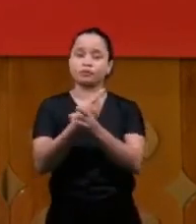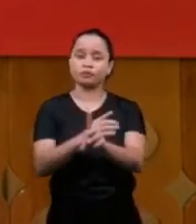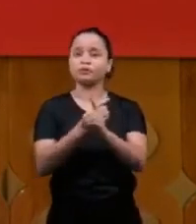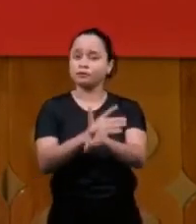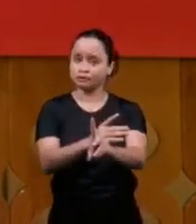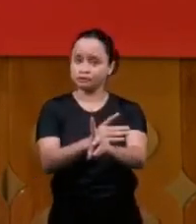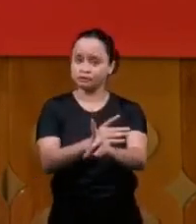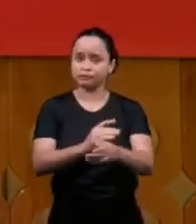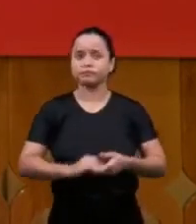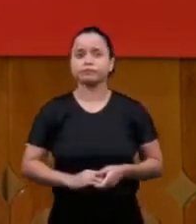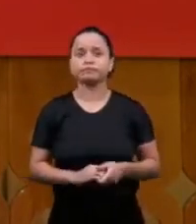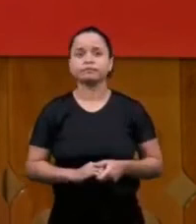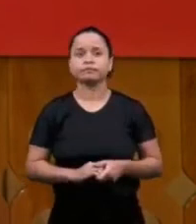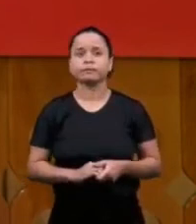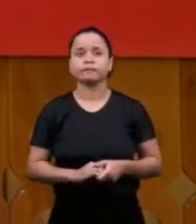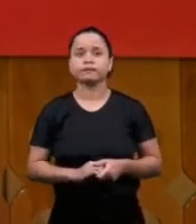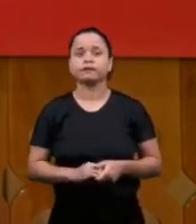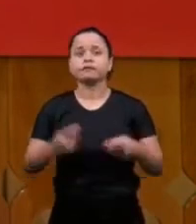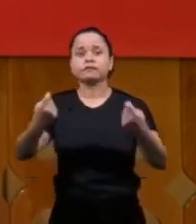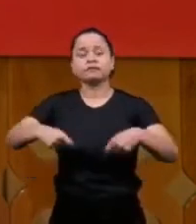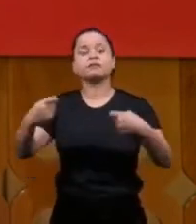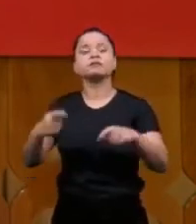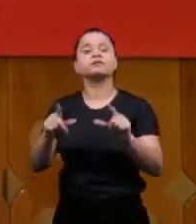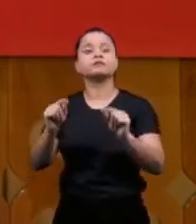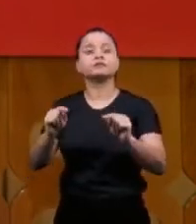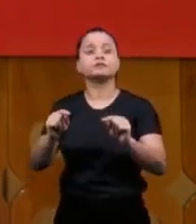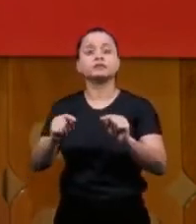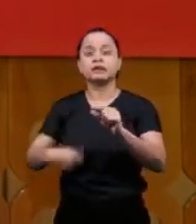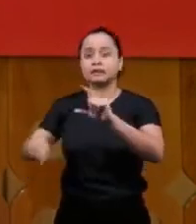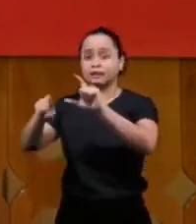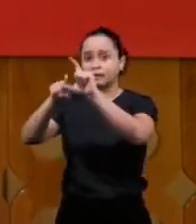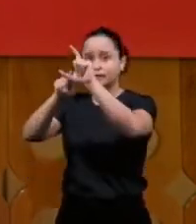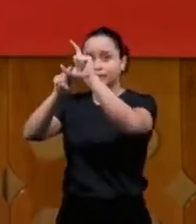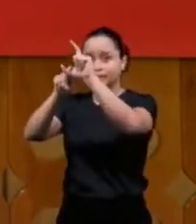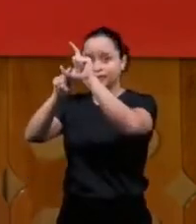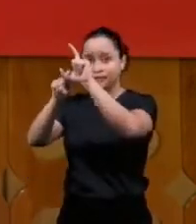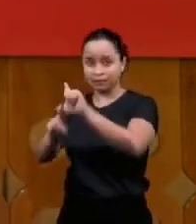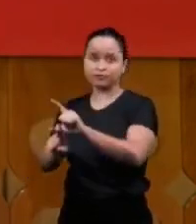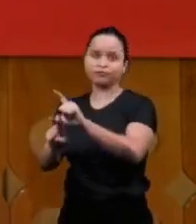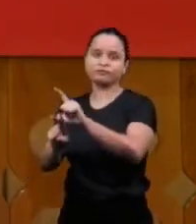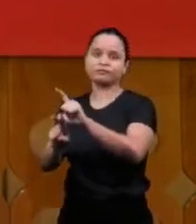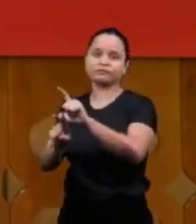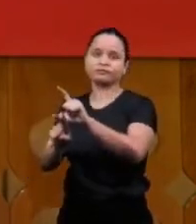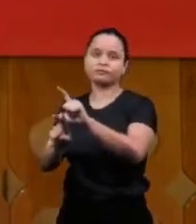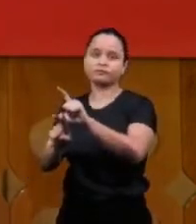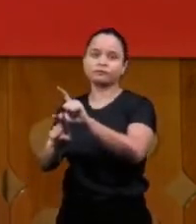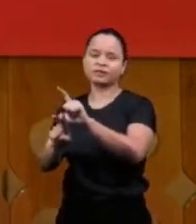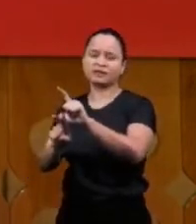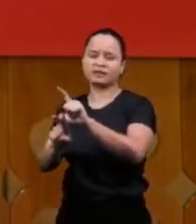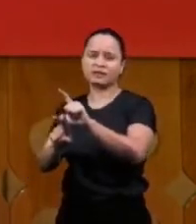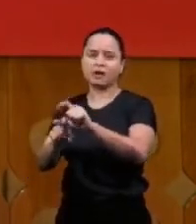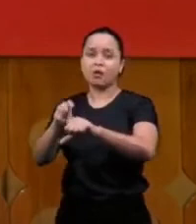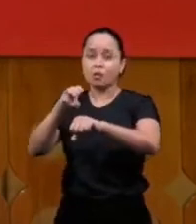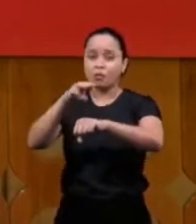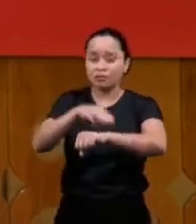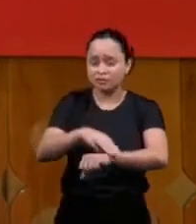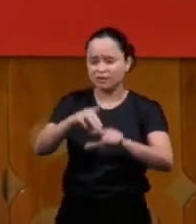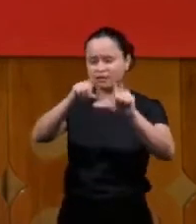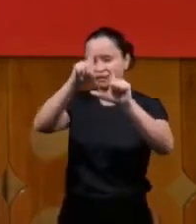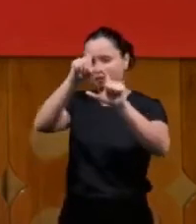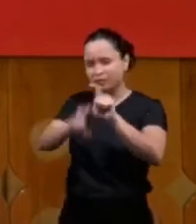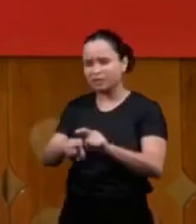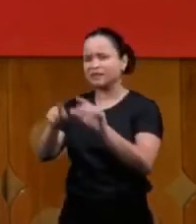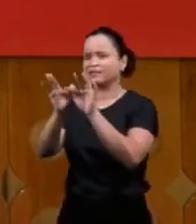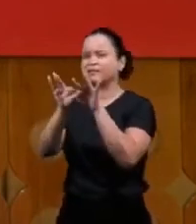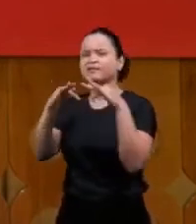have any testimony they are dependent on their dependence it's the ministry they're dependent on others their